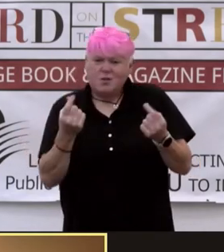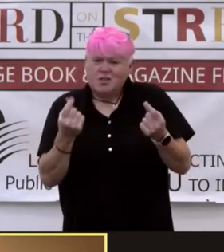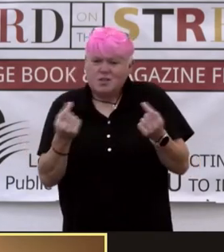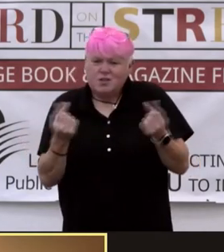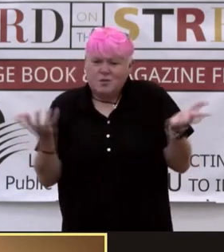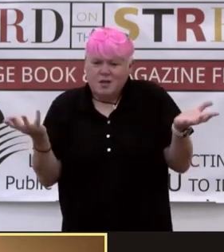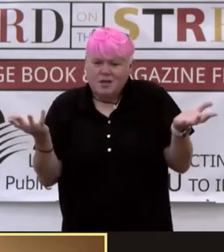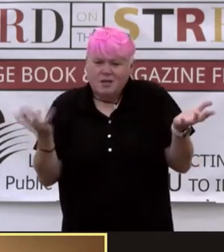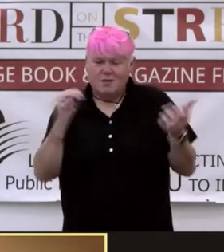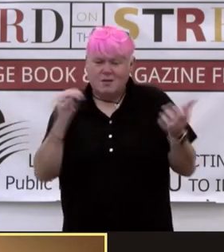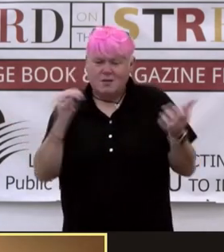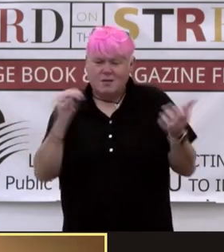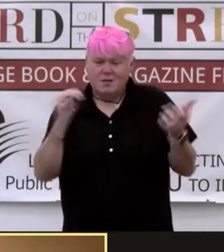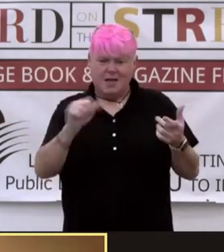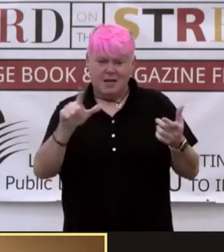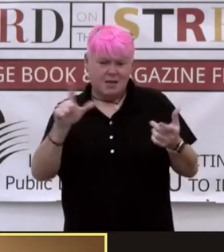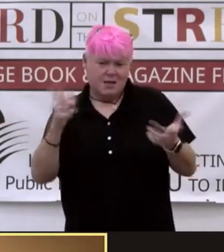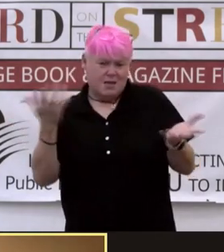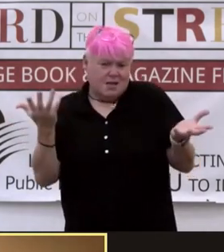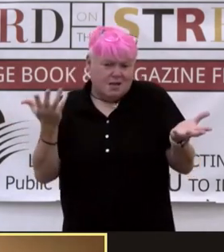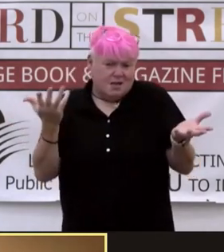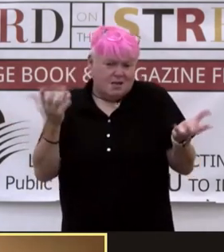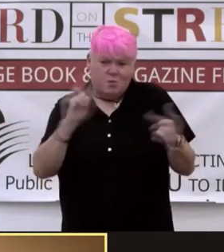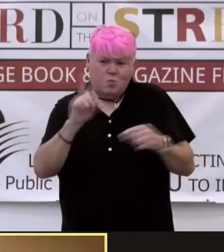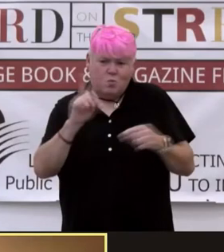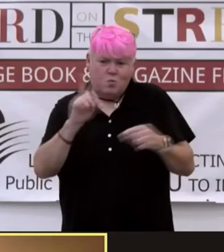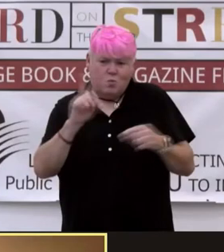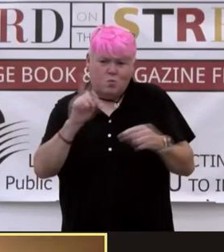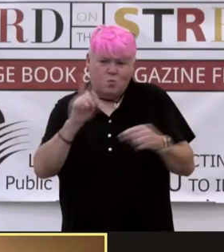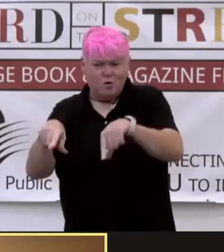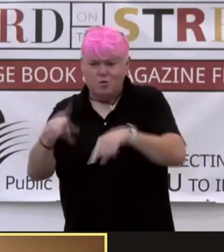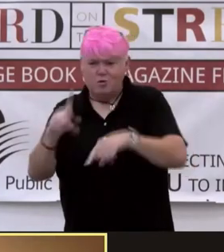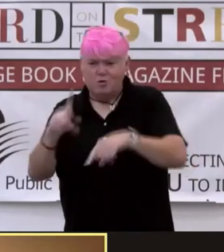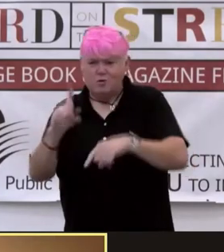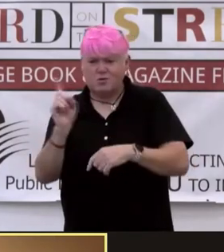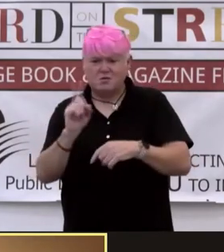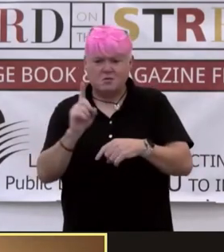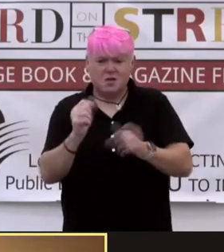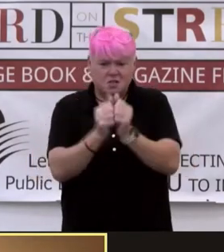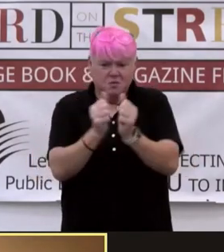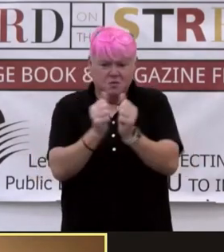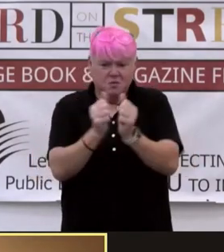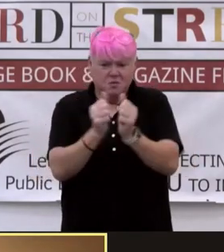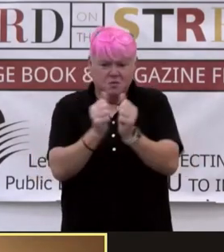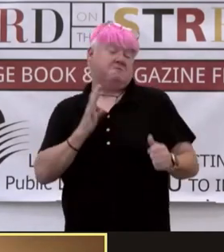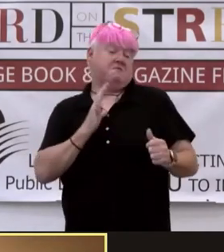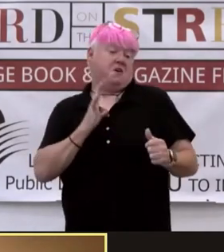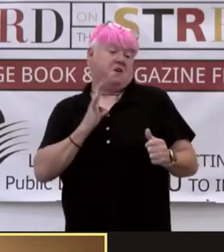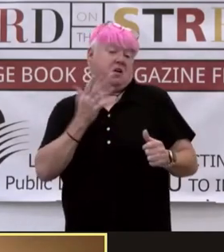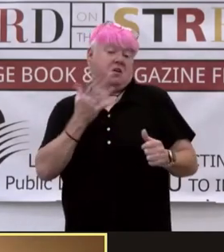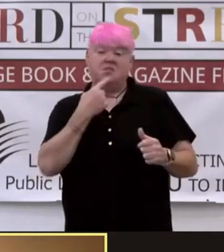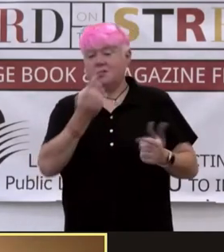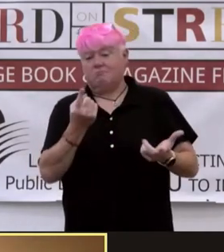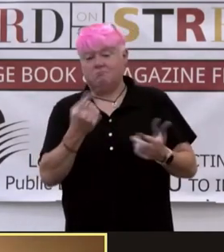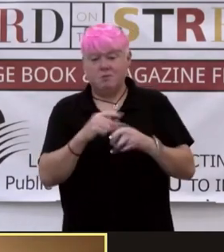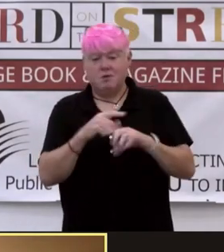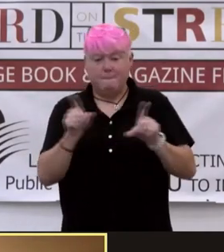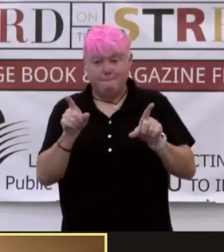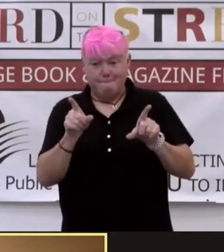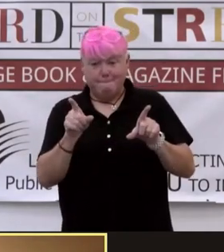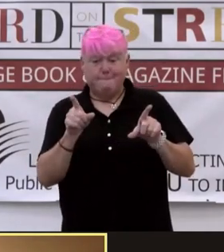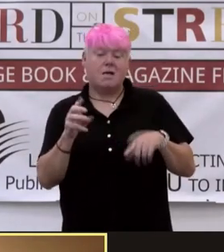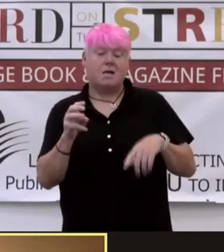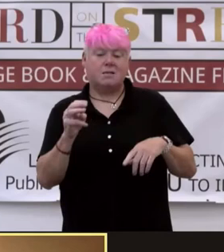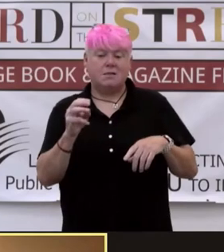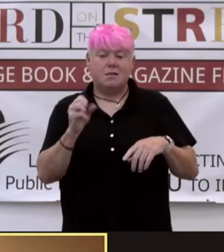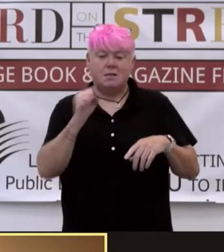the Mahal or where she goes and who she spends time with. And that just fine, Sunaina tells herself. Fatima Ghazala can take care of